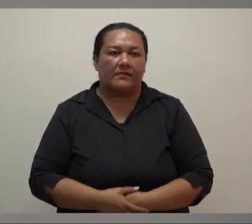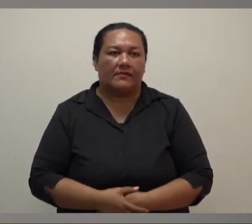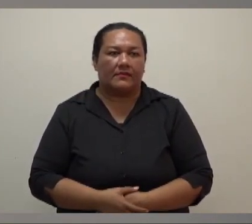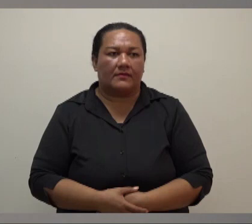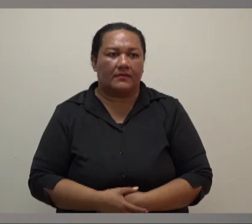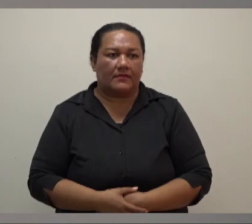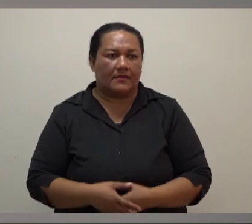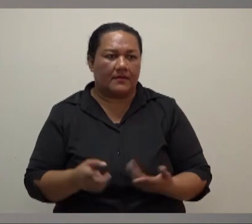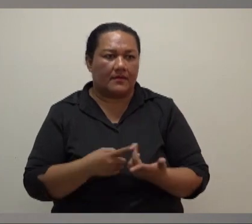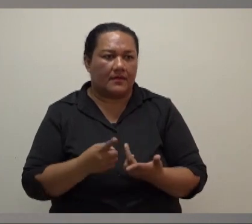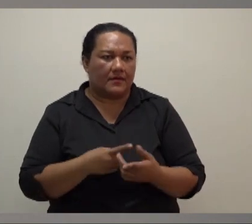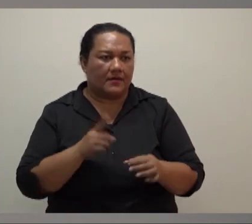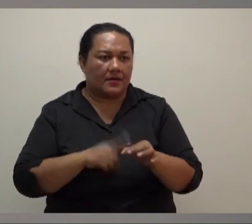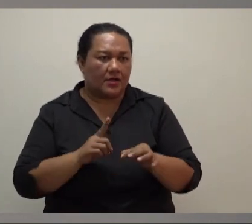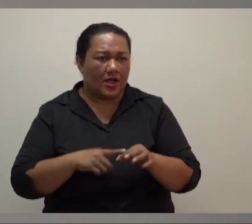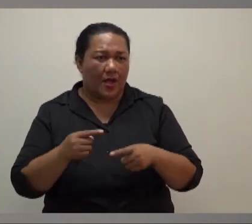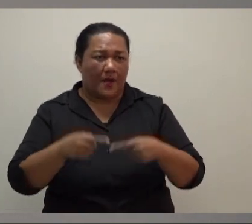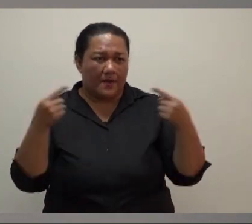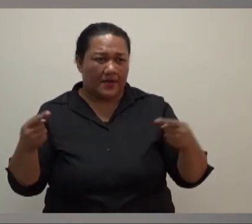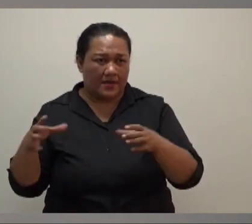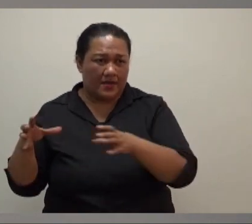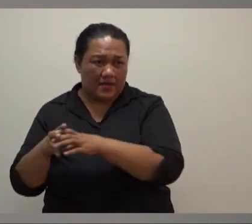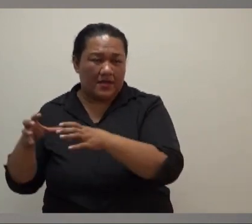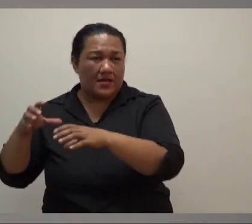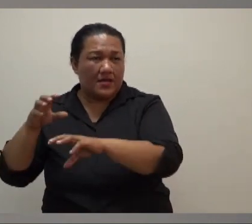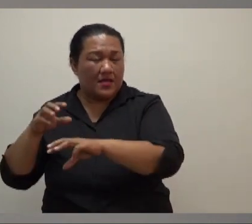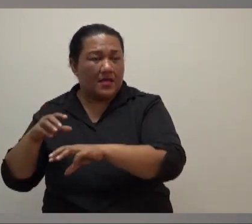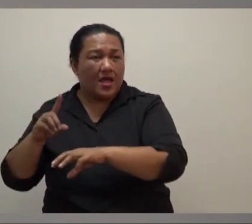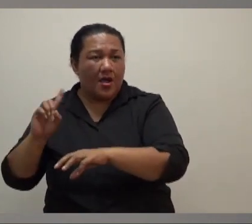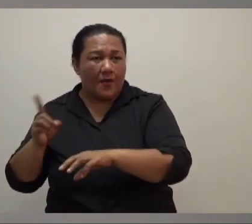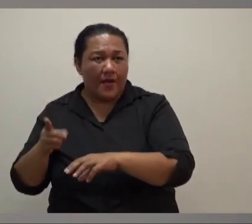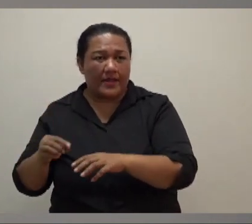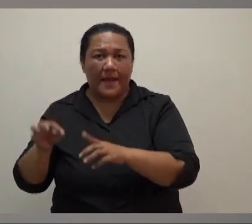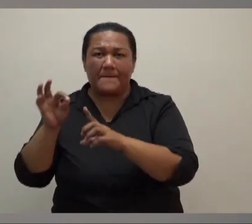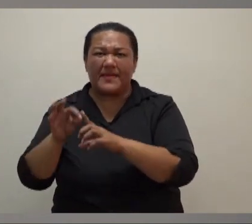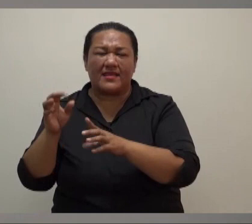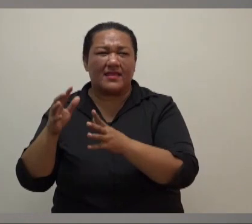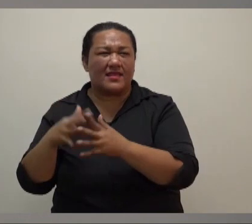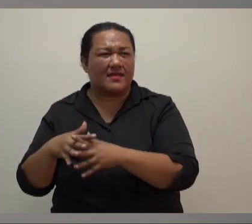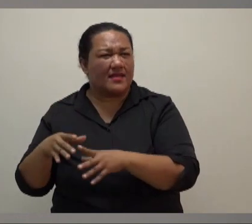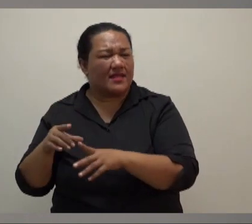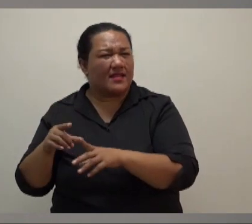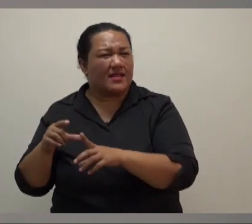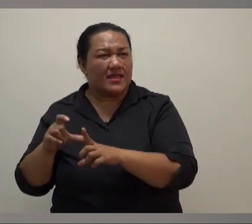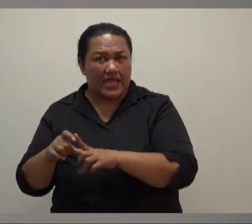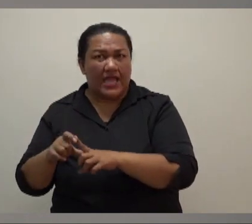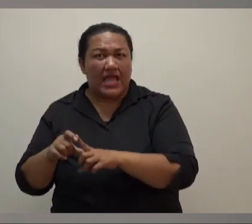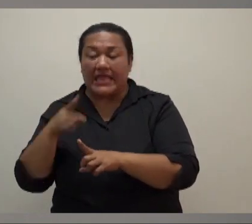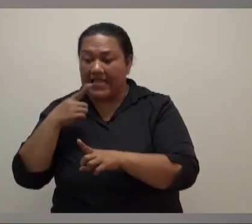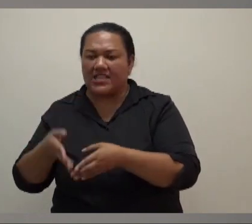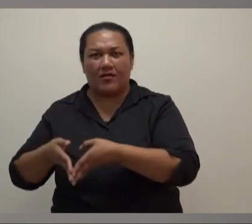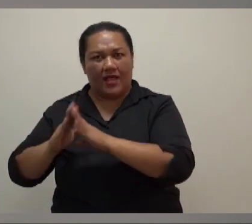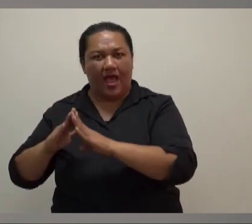The second question is the opposition are saying that they will get PWD back? I'd like to get a comment on that. Well, I